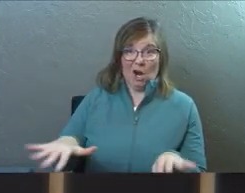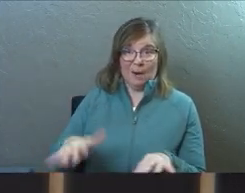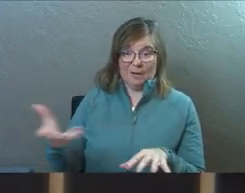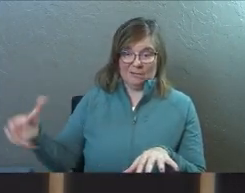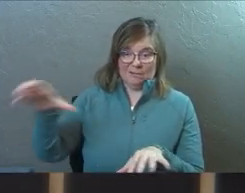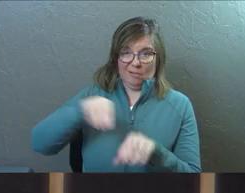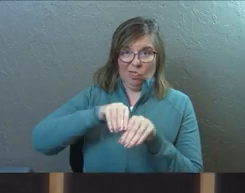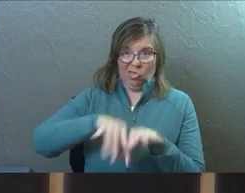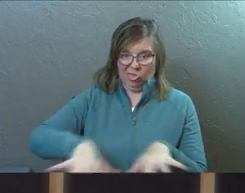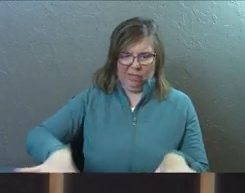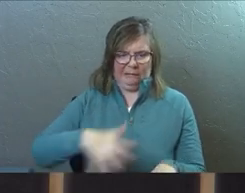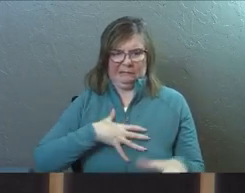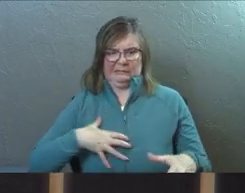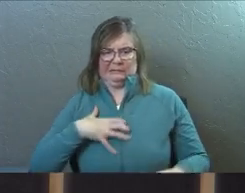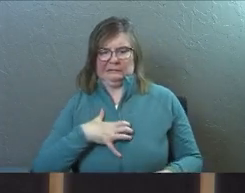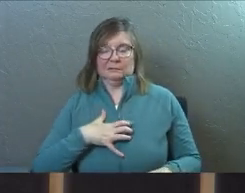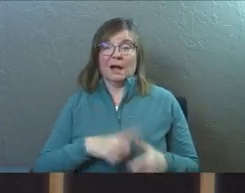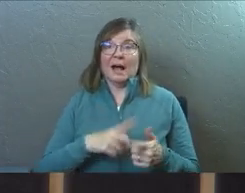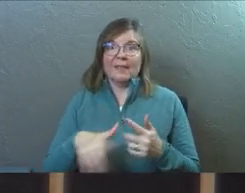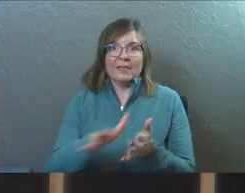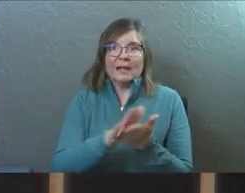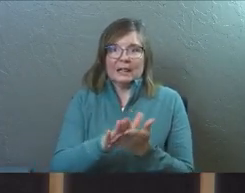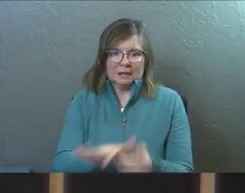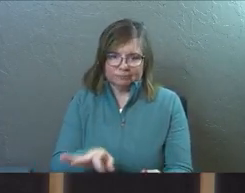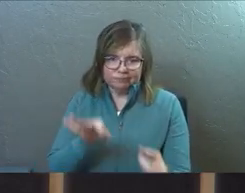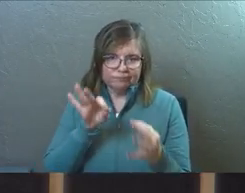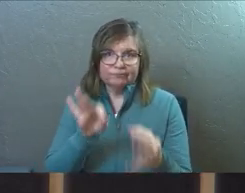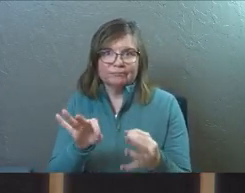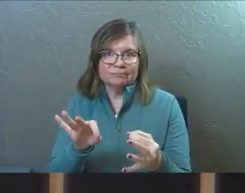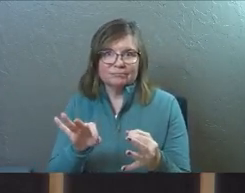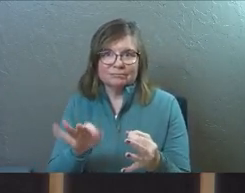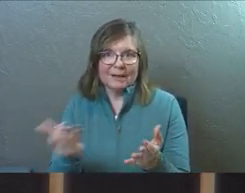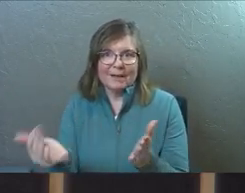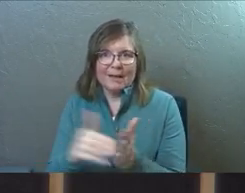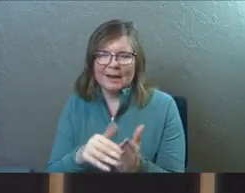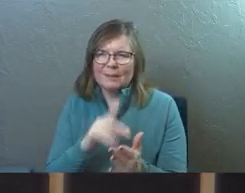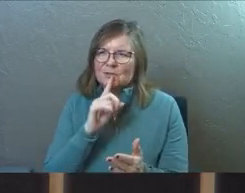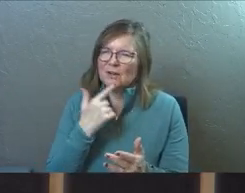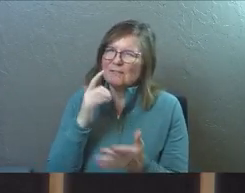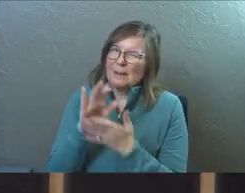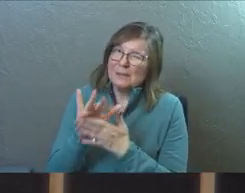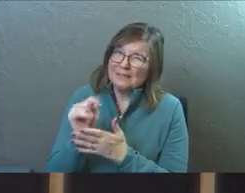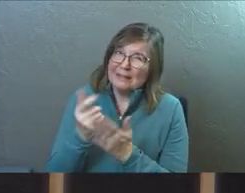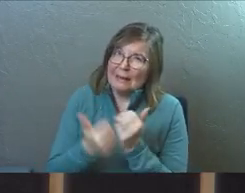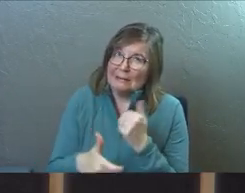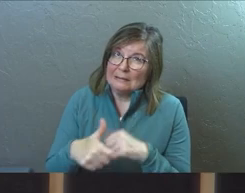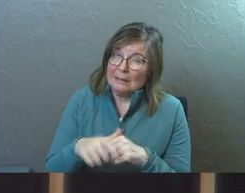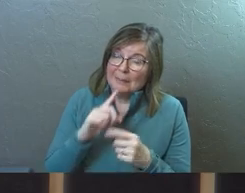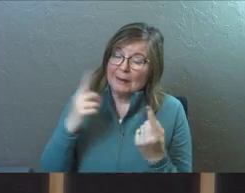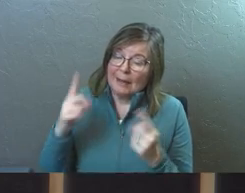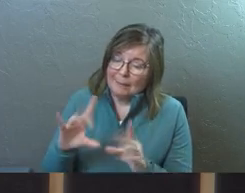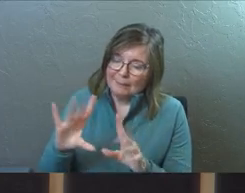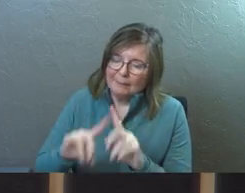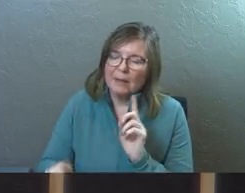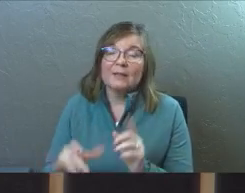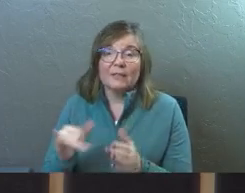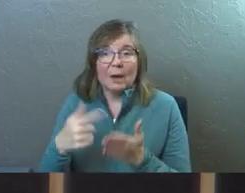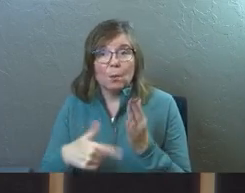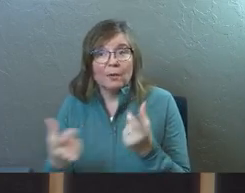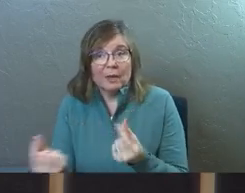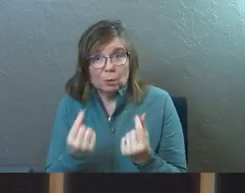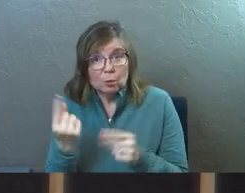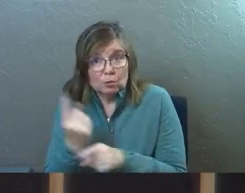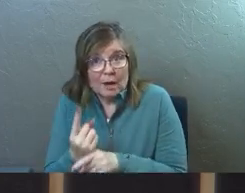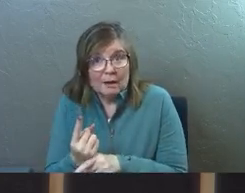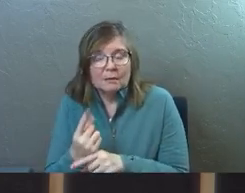like, ugh. You know, they do it. But then they clean it and everything's perfect all over again. I'm not sure if I believe at any time that it ever happens. But that's what